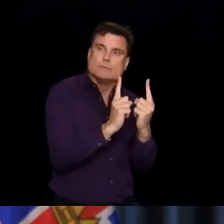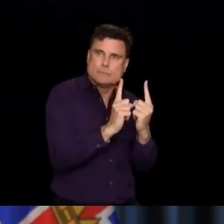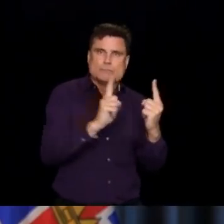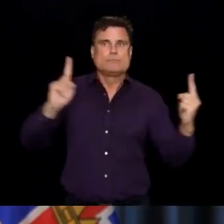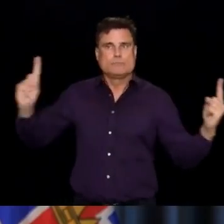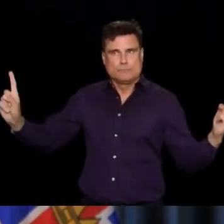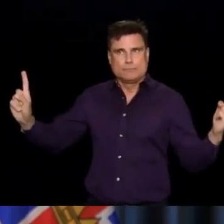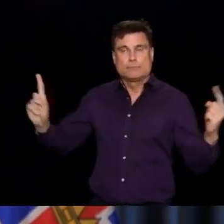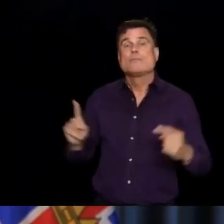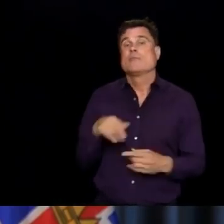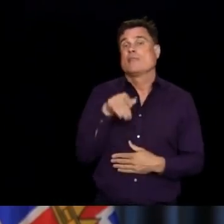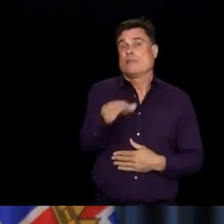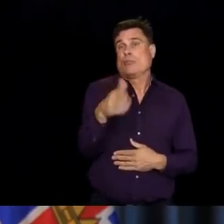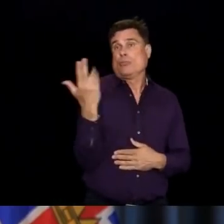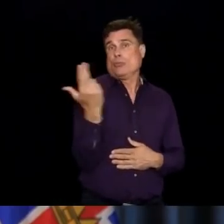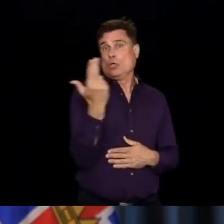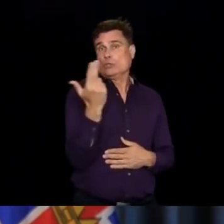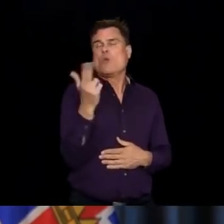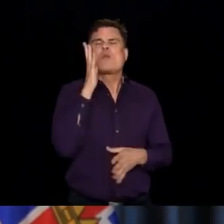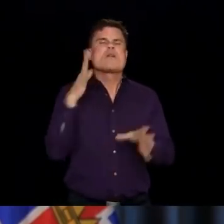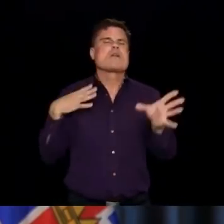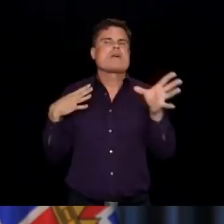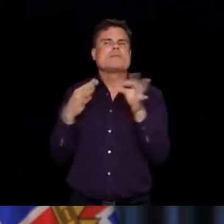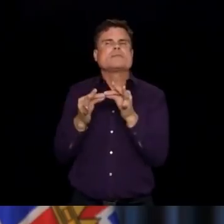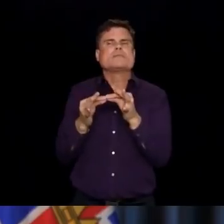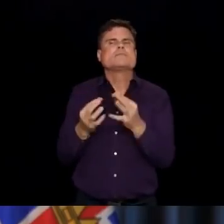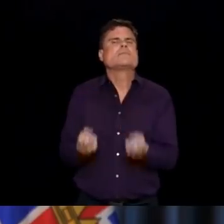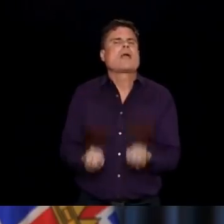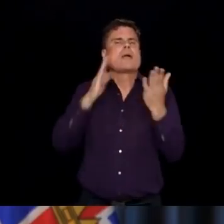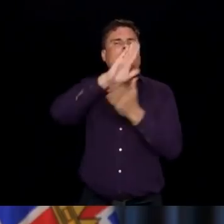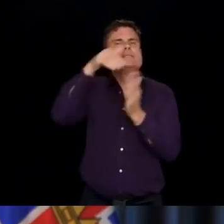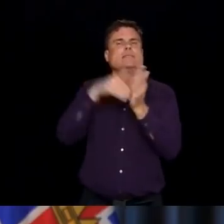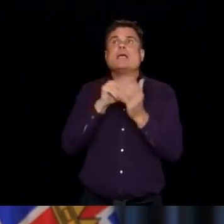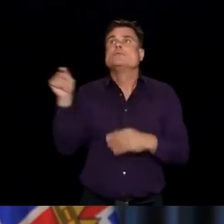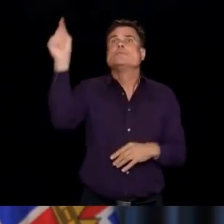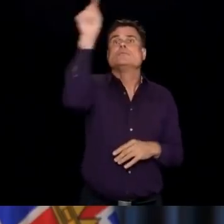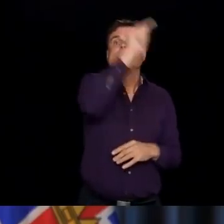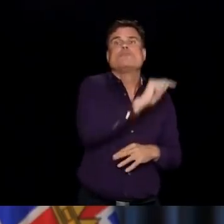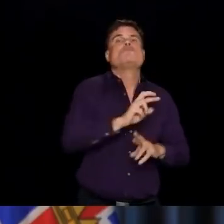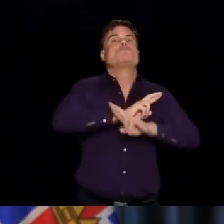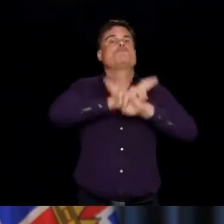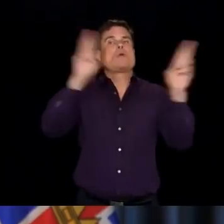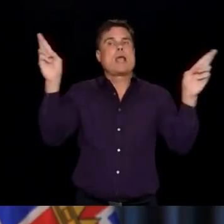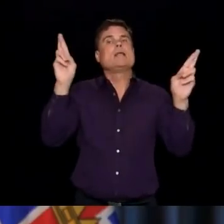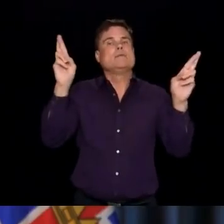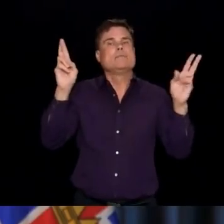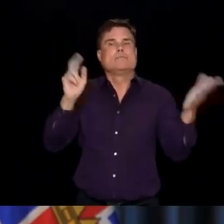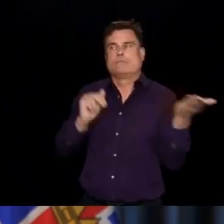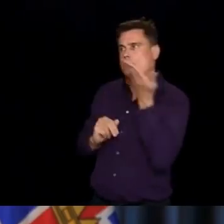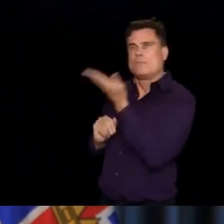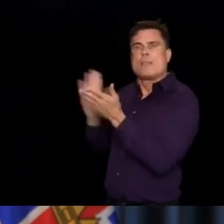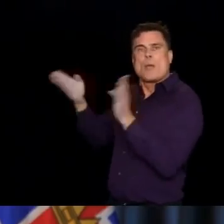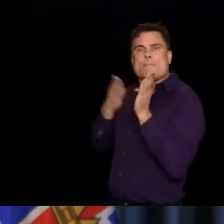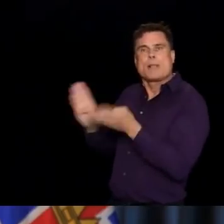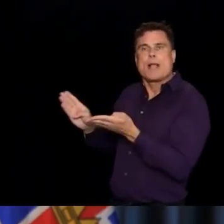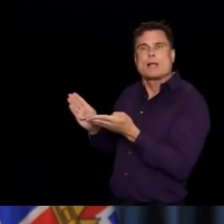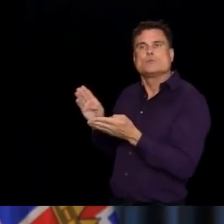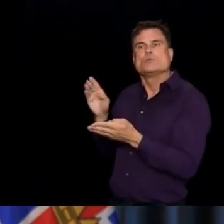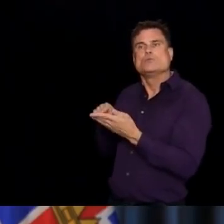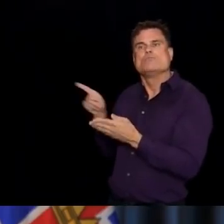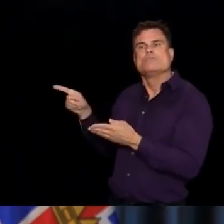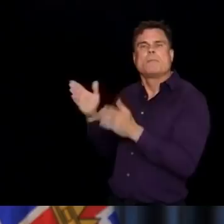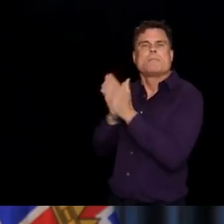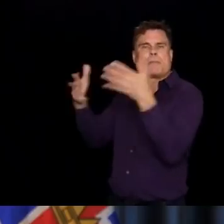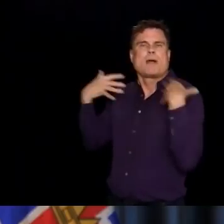the number of plans submitted and approved. As I usually do on Monday and Tuesday, want to bring you an update on